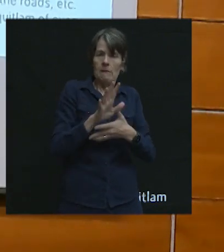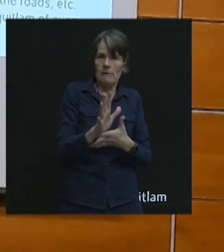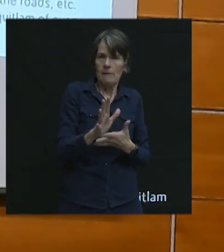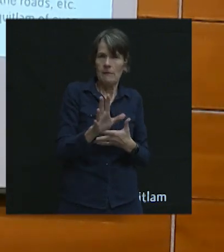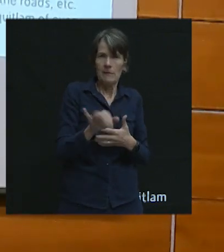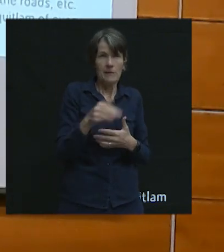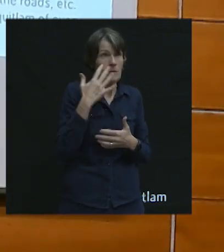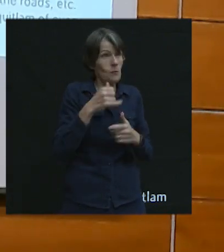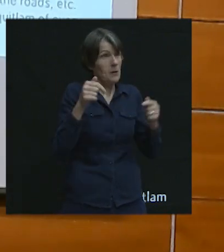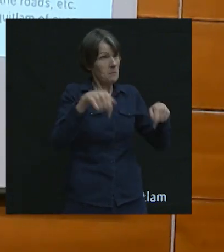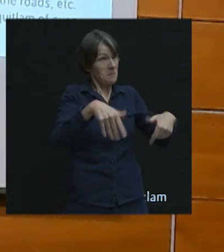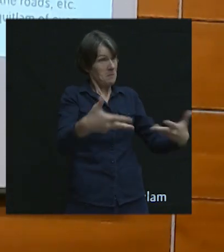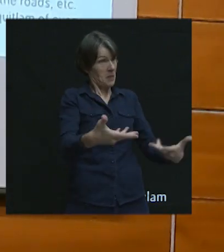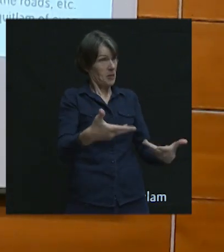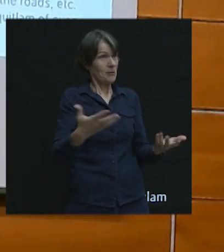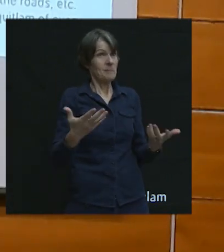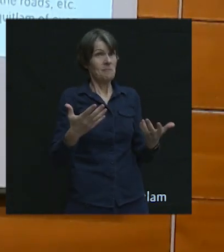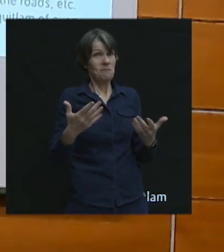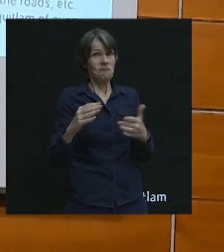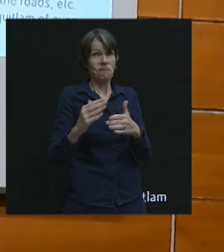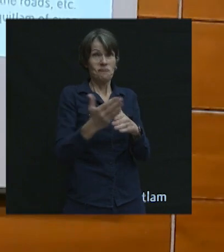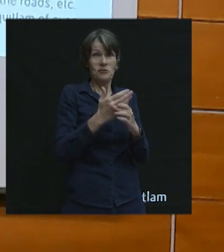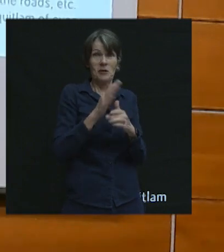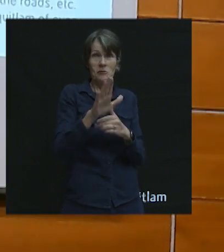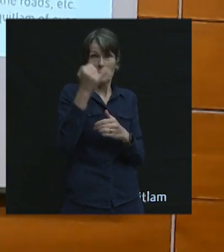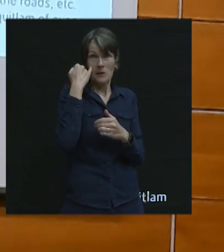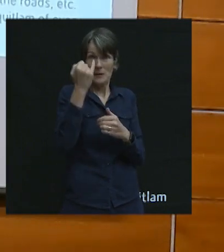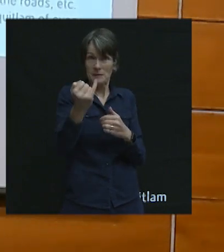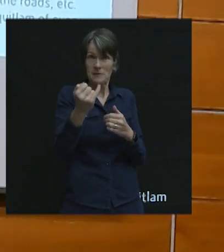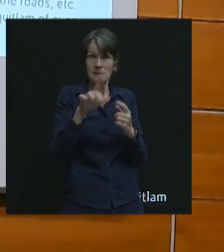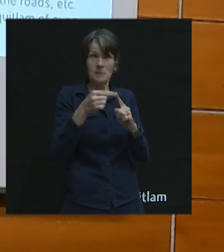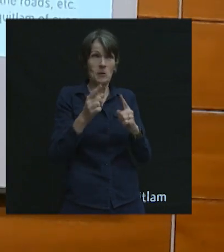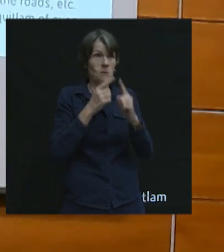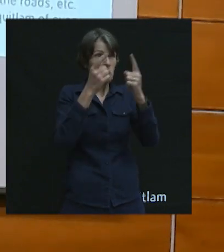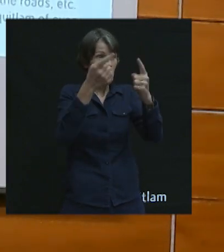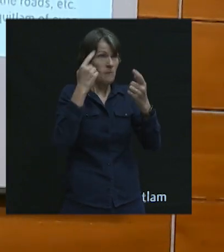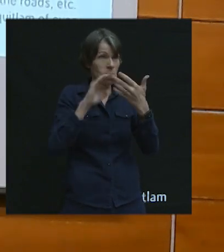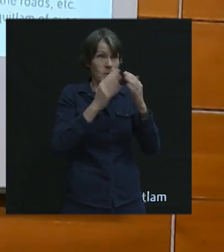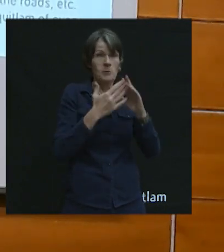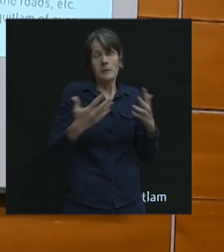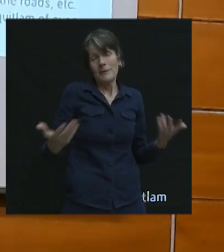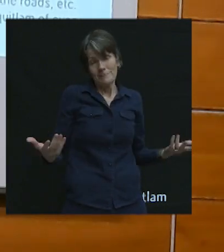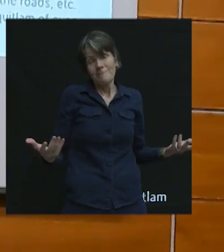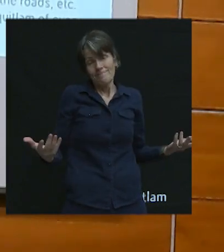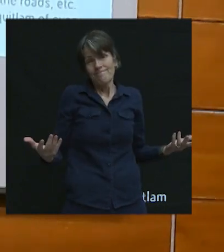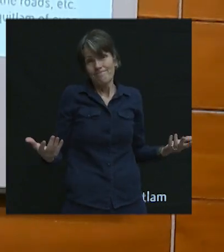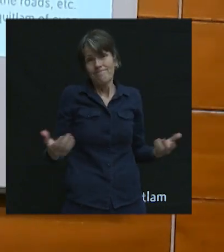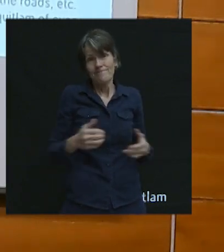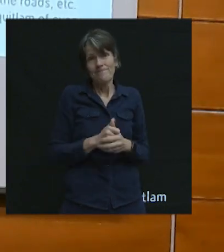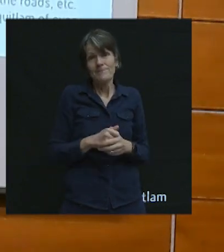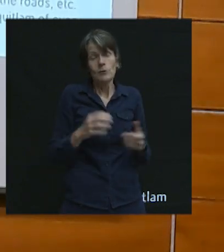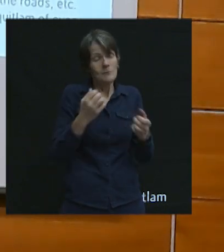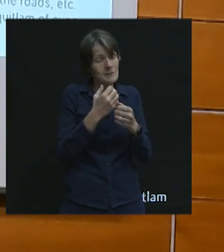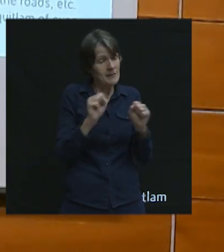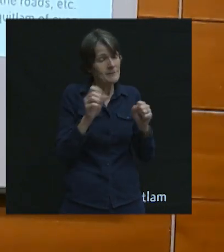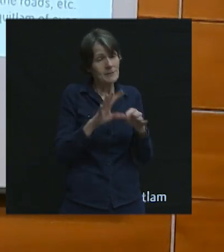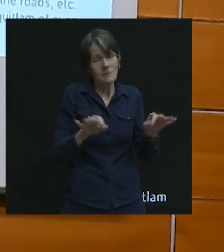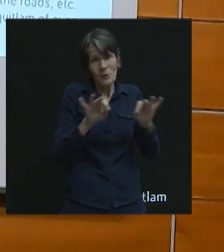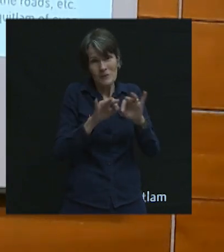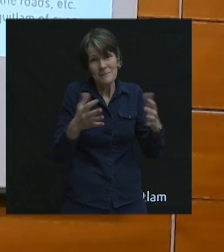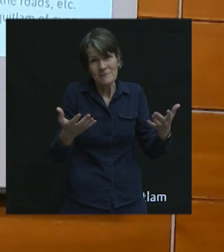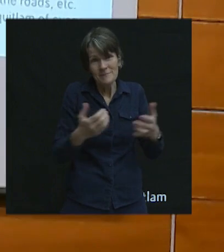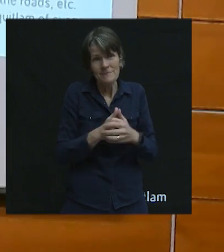why I think we're here, to hear from folks and what they want their community to be. Yeah, slow streets is a big deal. And as